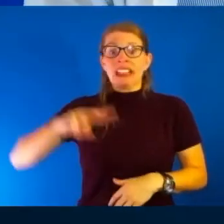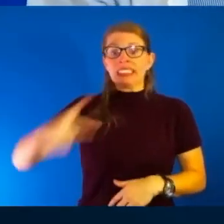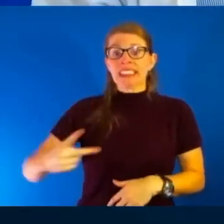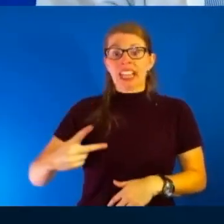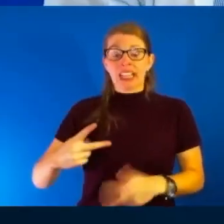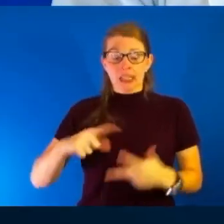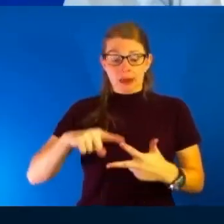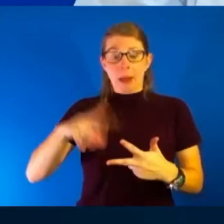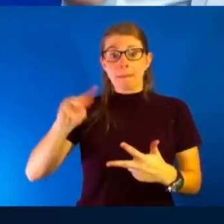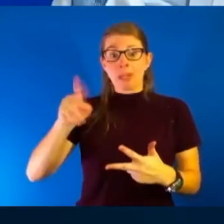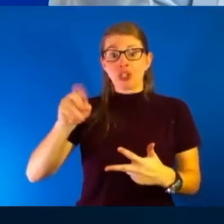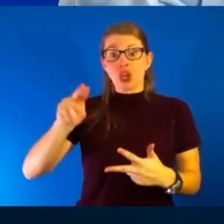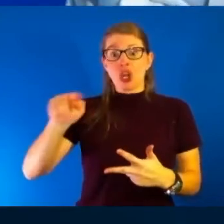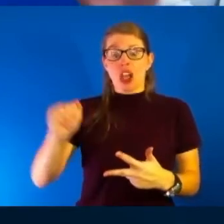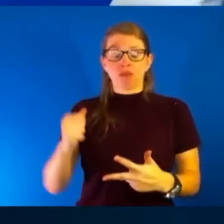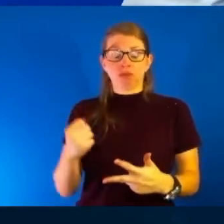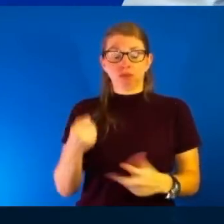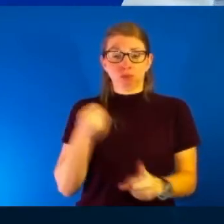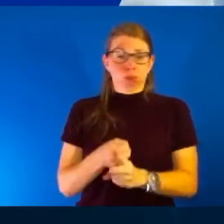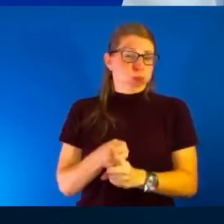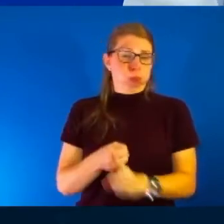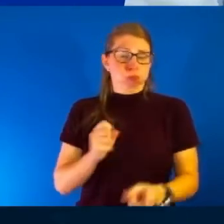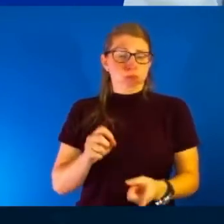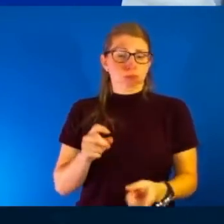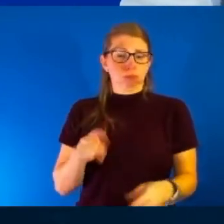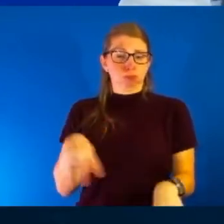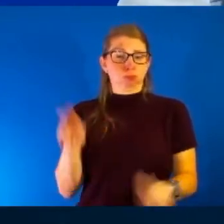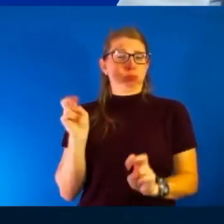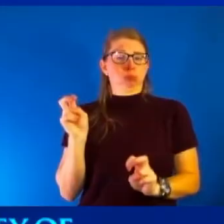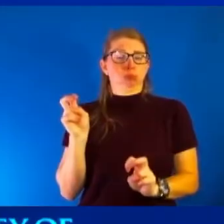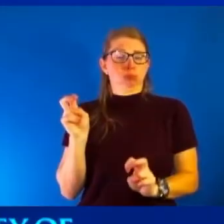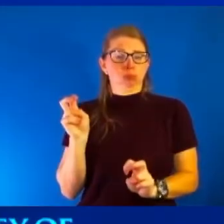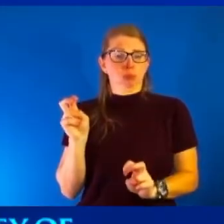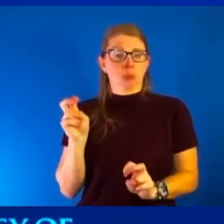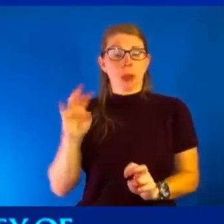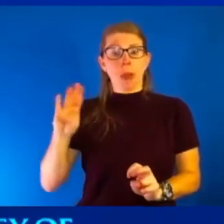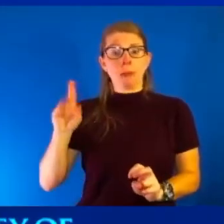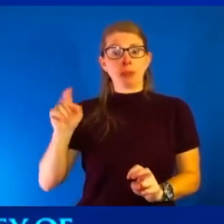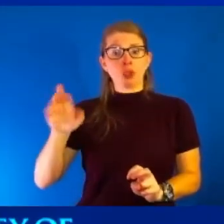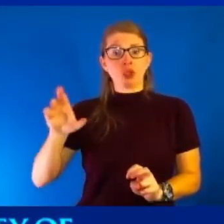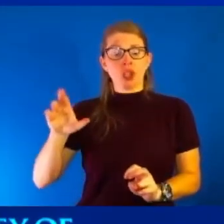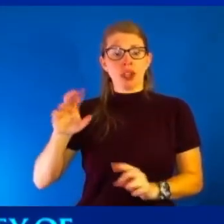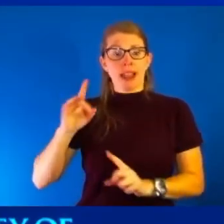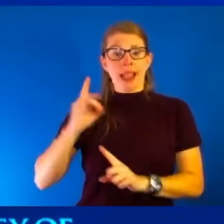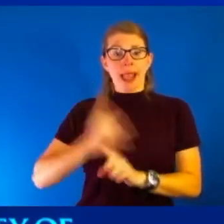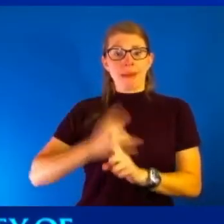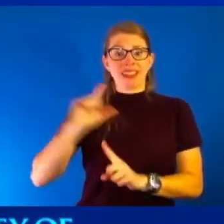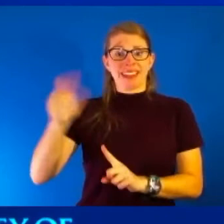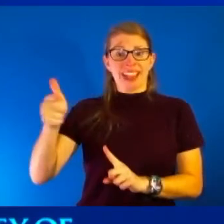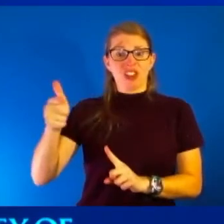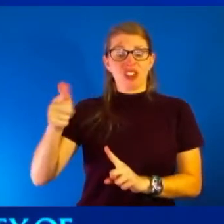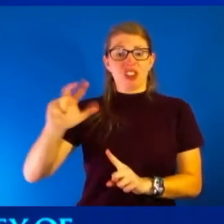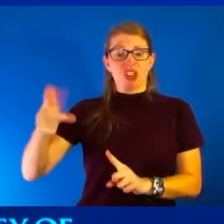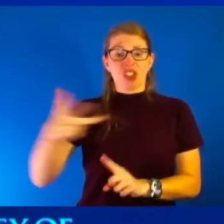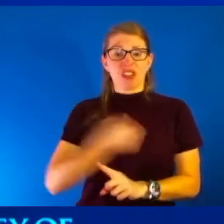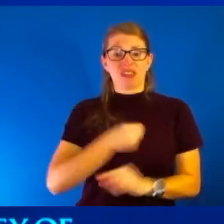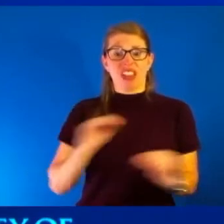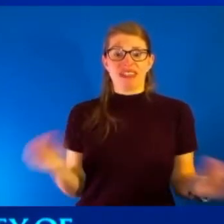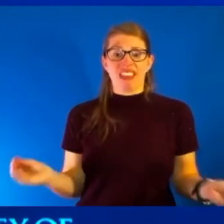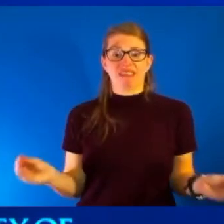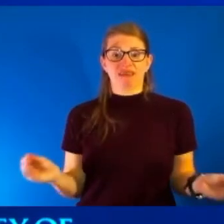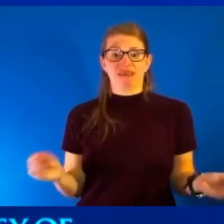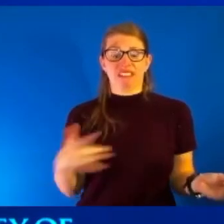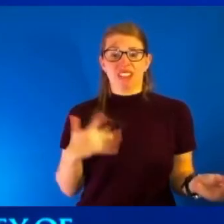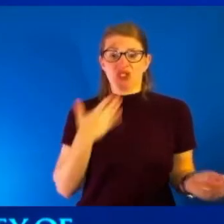I was out for a day and high fever is feeling terrible. Got my booster shot. It was about eight months later. Got my booster shot. Nothing. I always felt good.